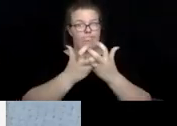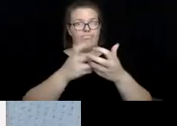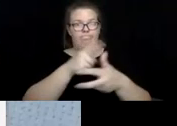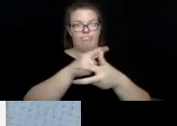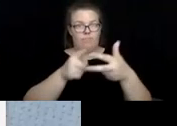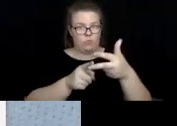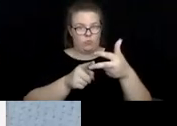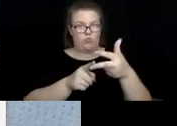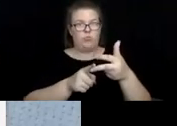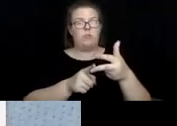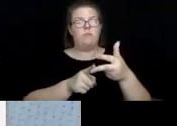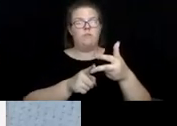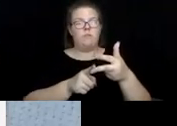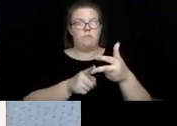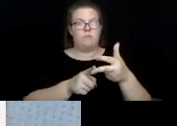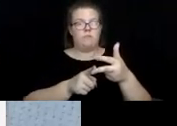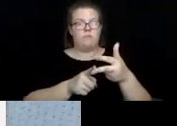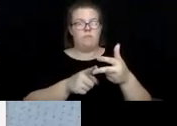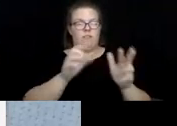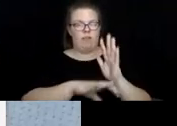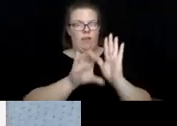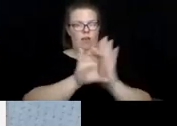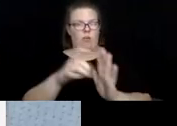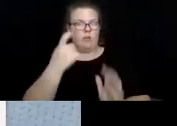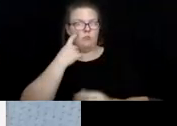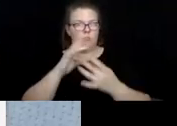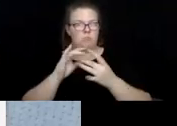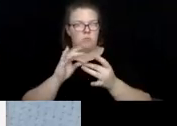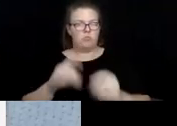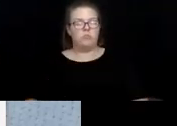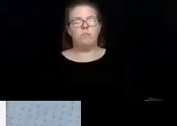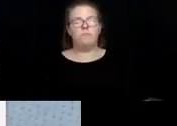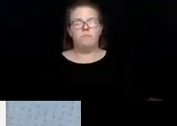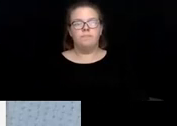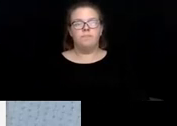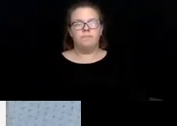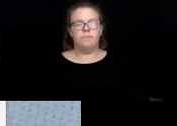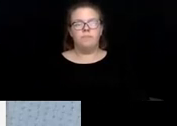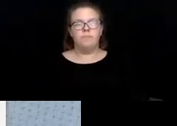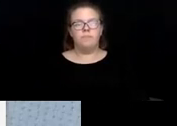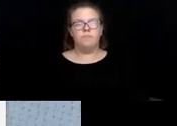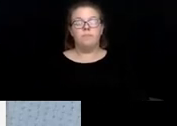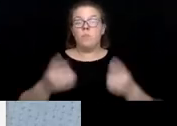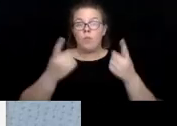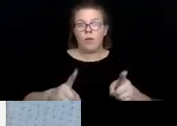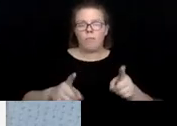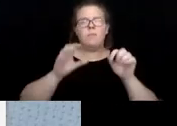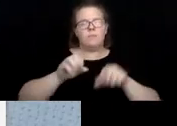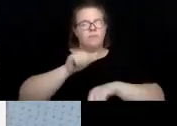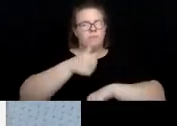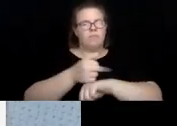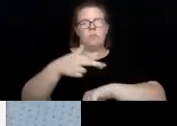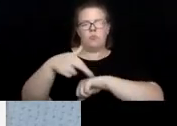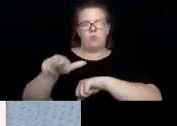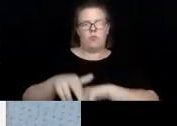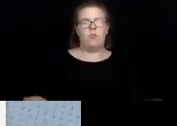of the previous characteristics, then what happens is a referral can be made. And